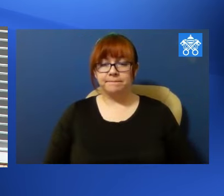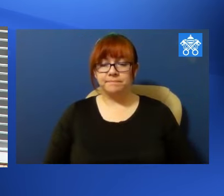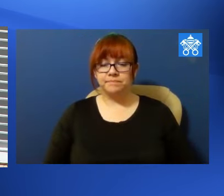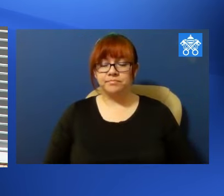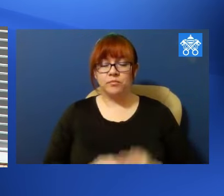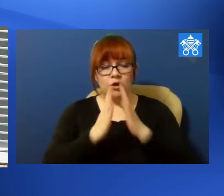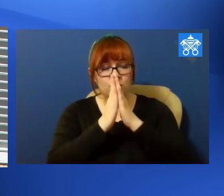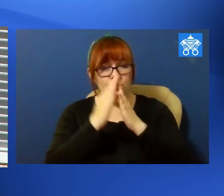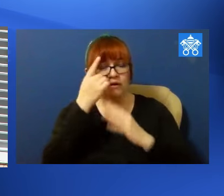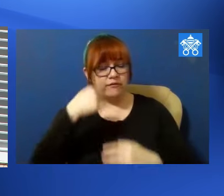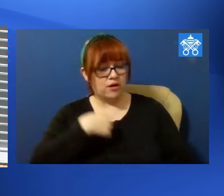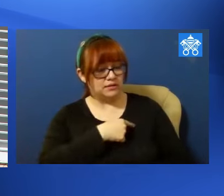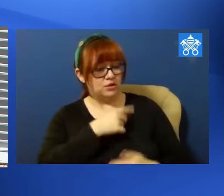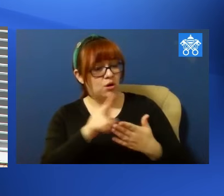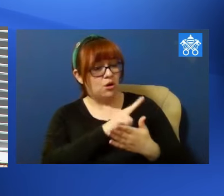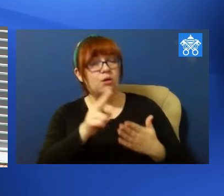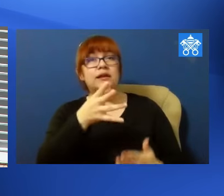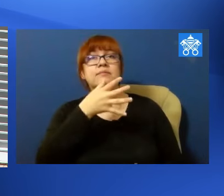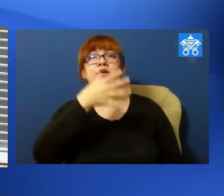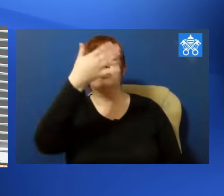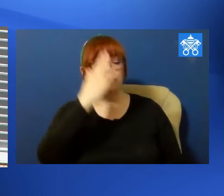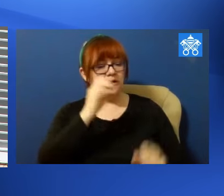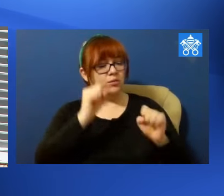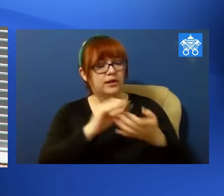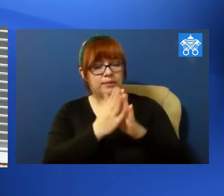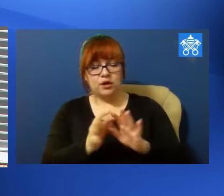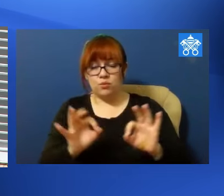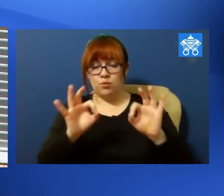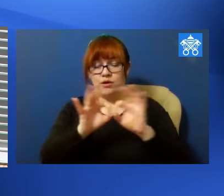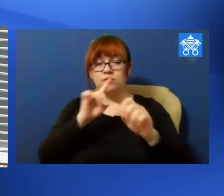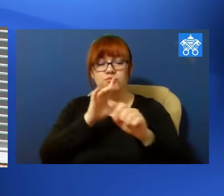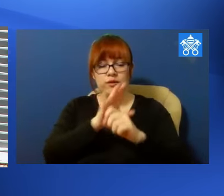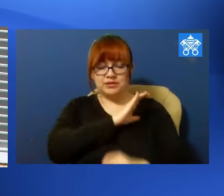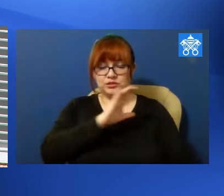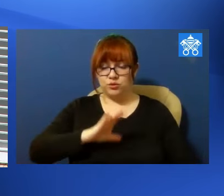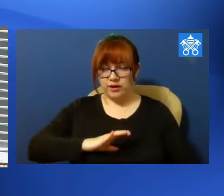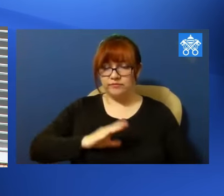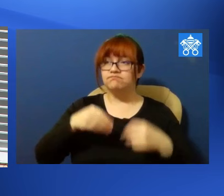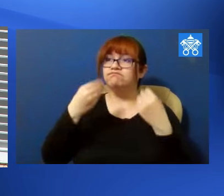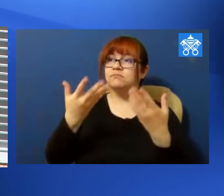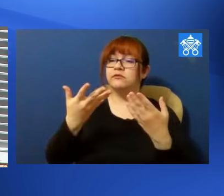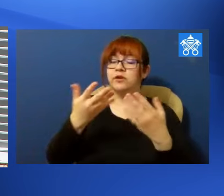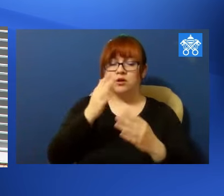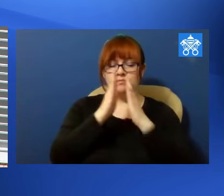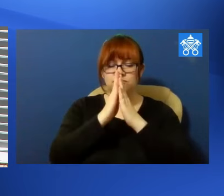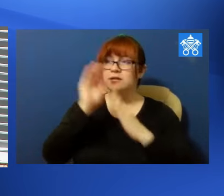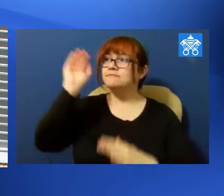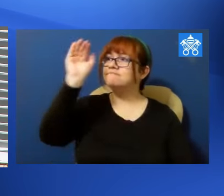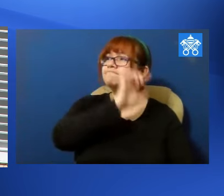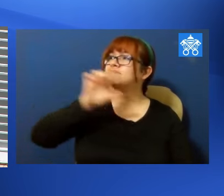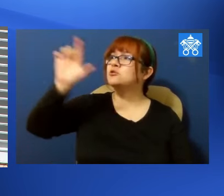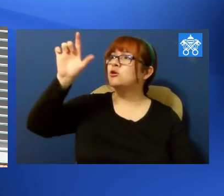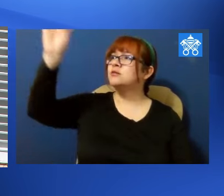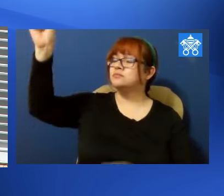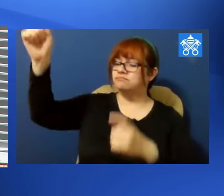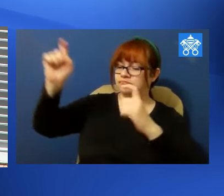nobis, santa dei genetris. Utilini e fichiamo promissioni vostriissimi. Grazie an Tua, quesumus Domini, mentibus nostri